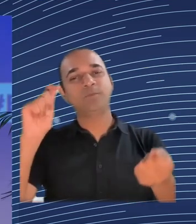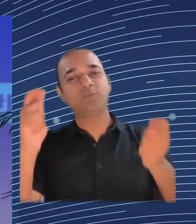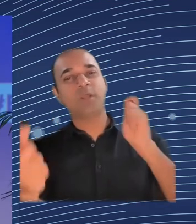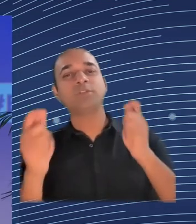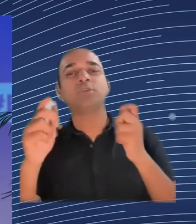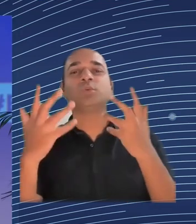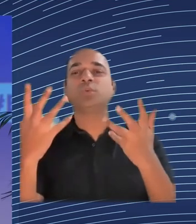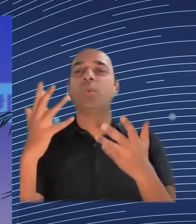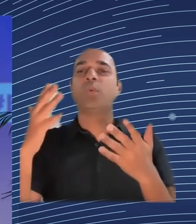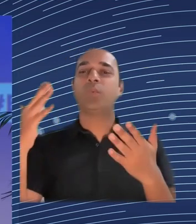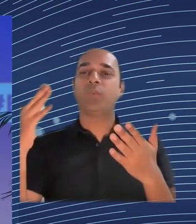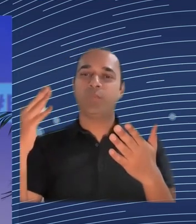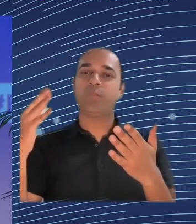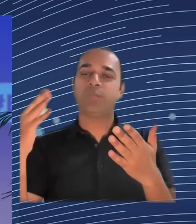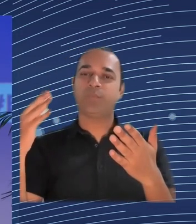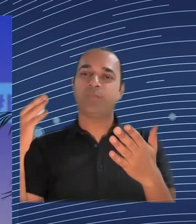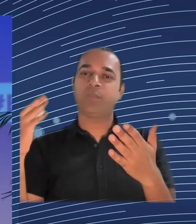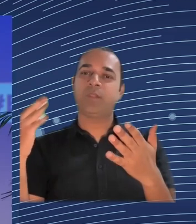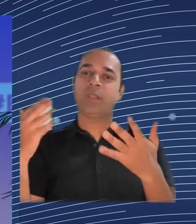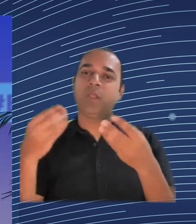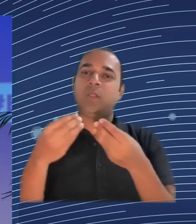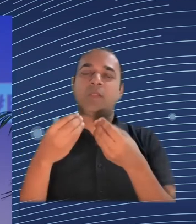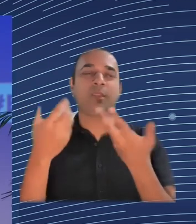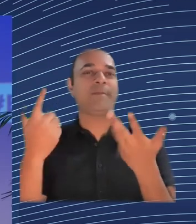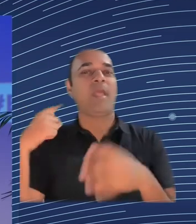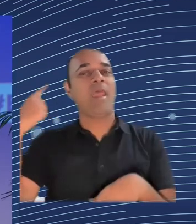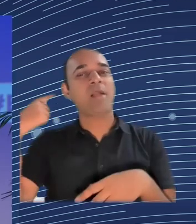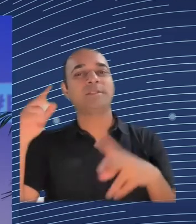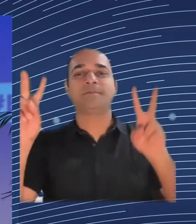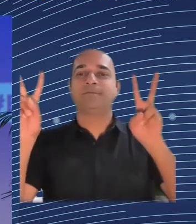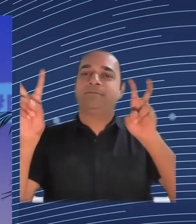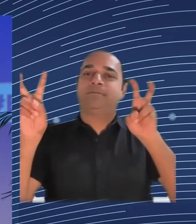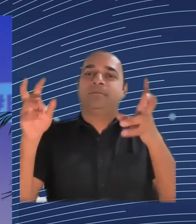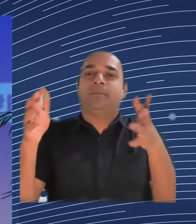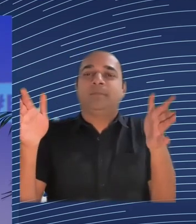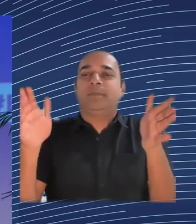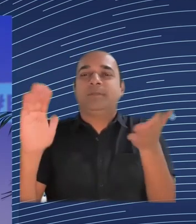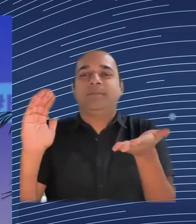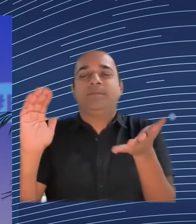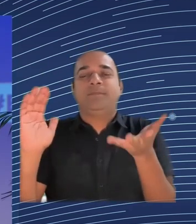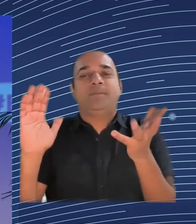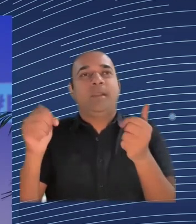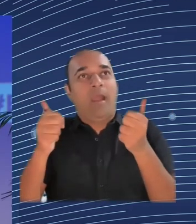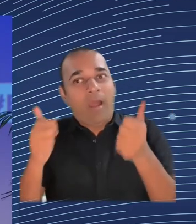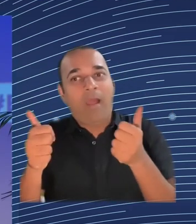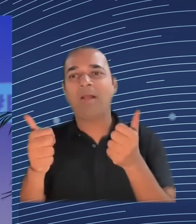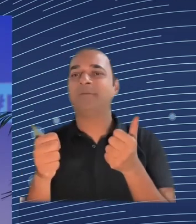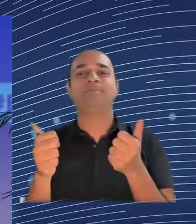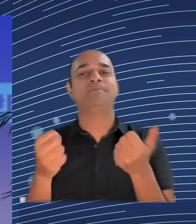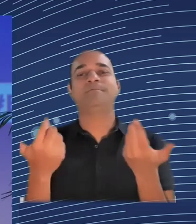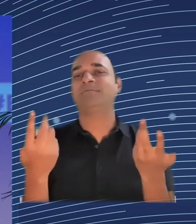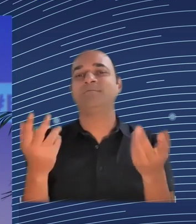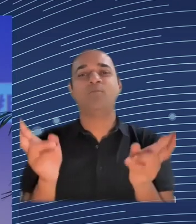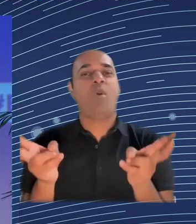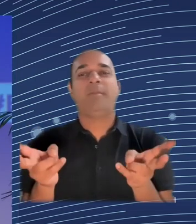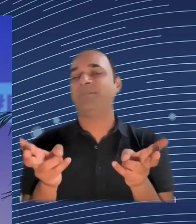to first take into consideration that these factors are intertwined. That potential can happen anywhere, almost in Europe.